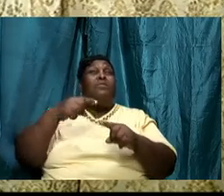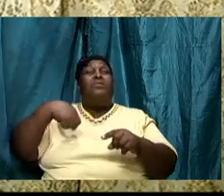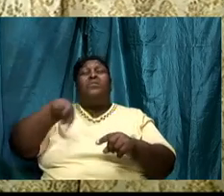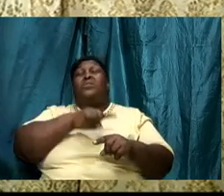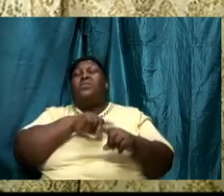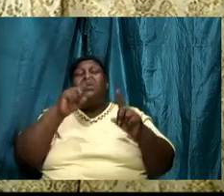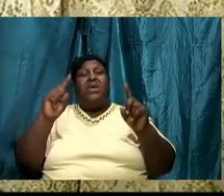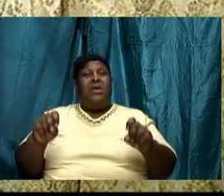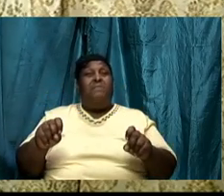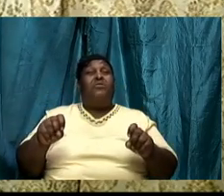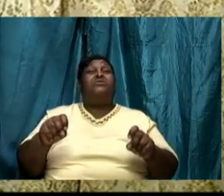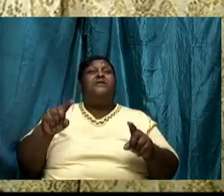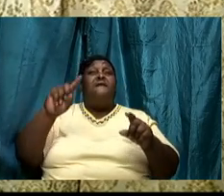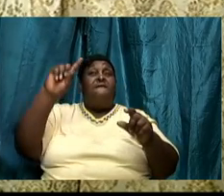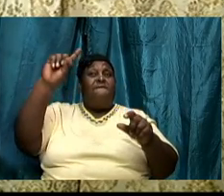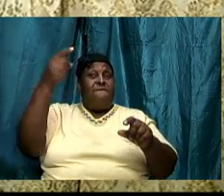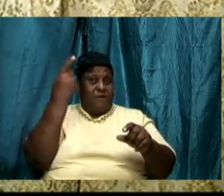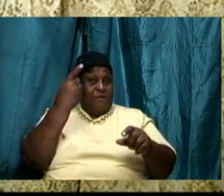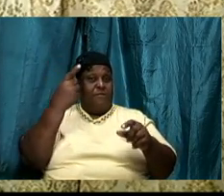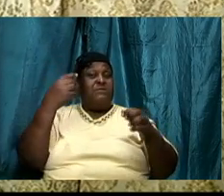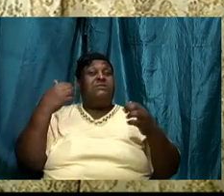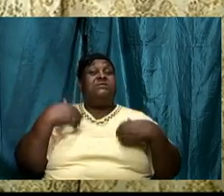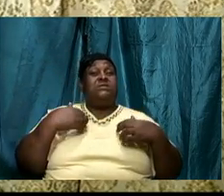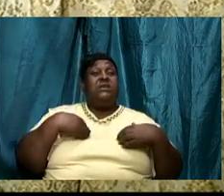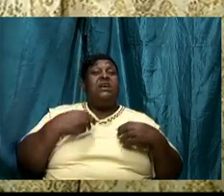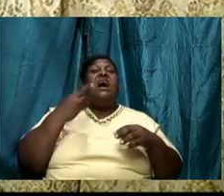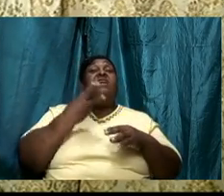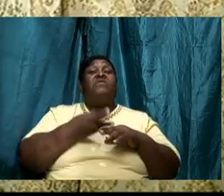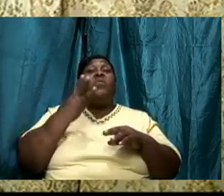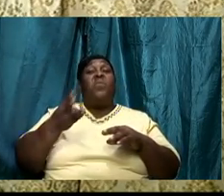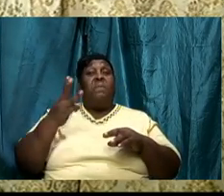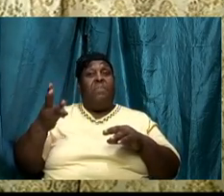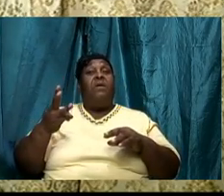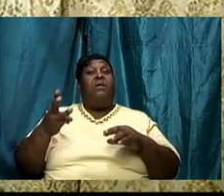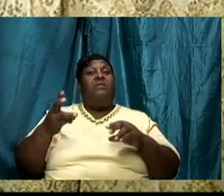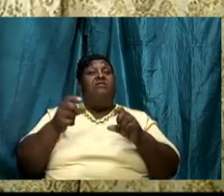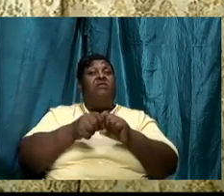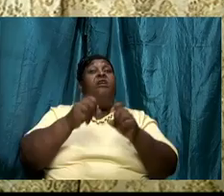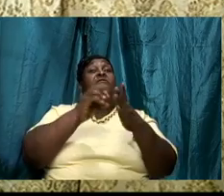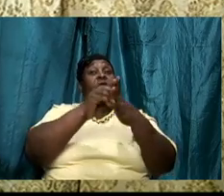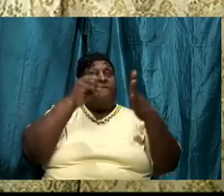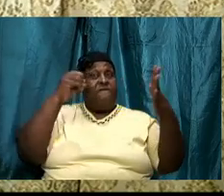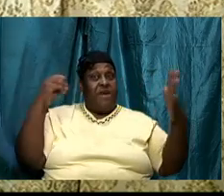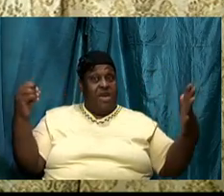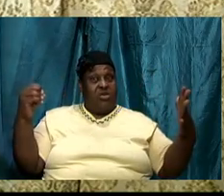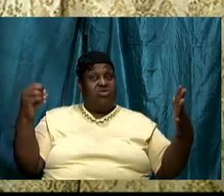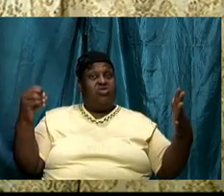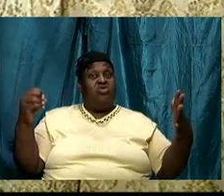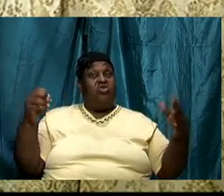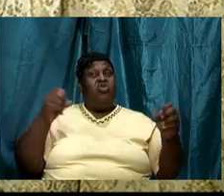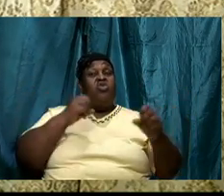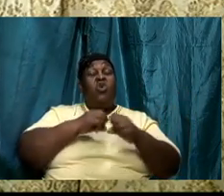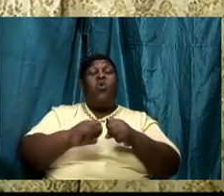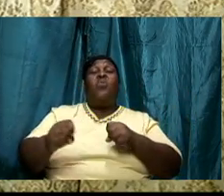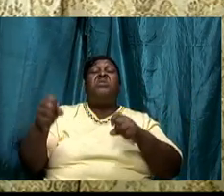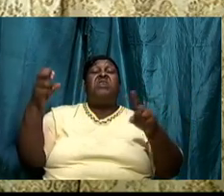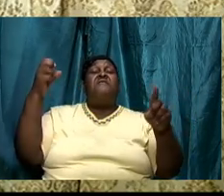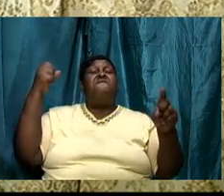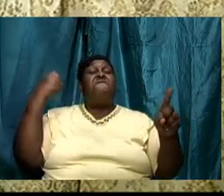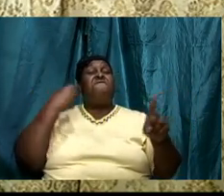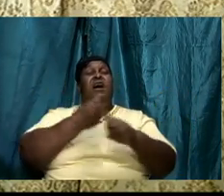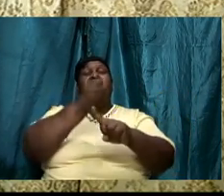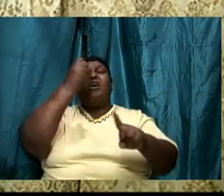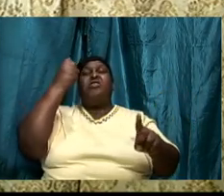the weapon the weapon of offense so that we can fight and push and stab and cut and